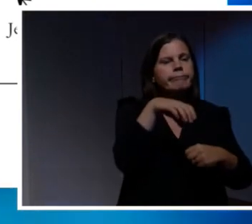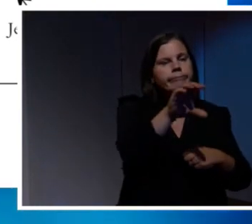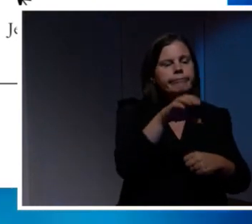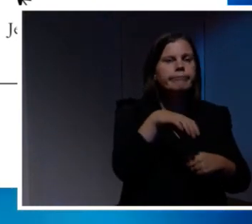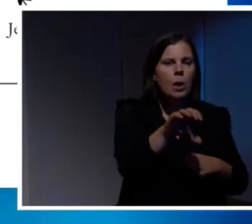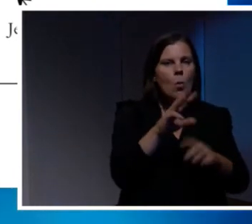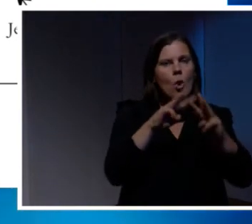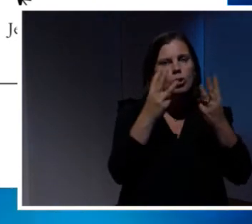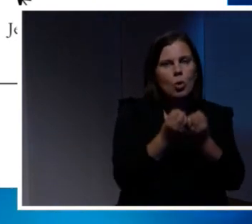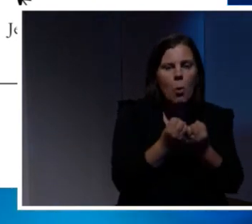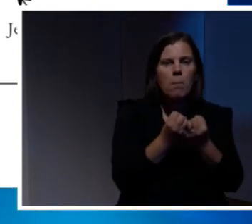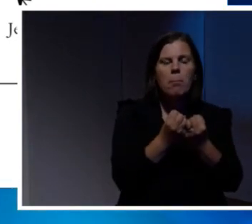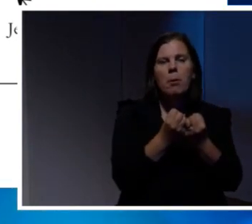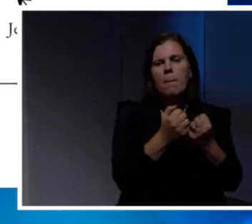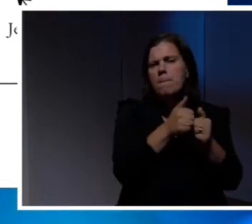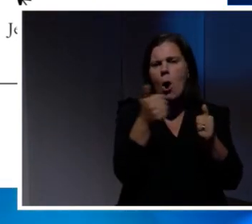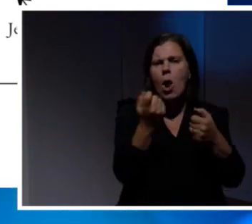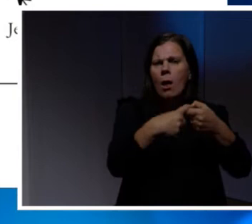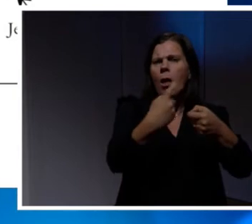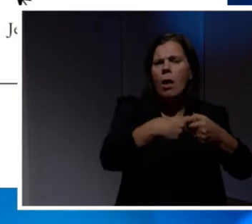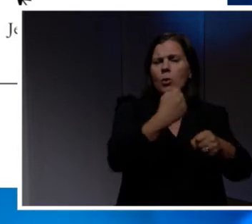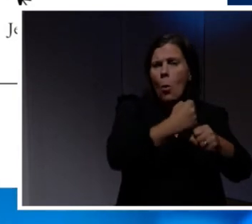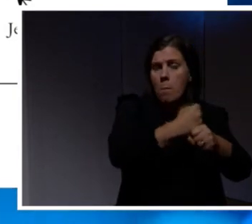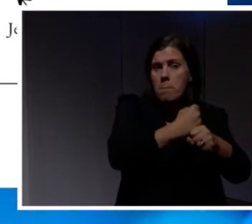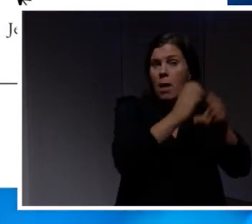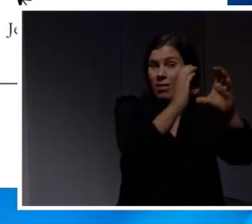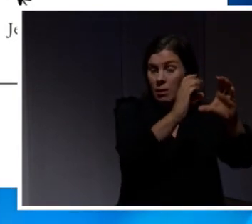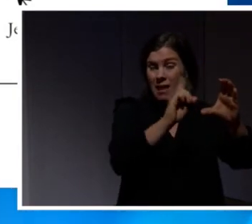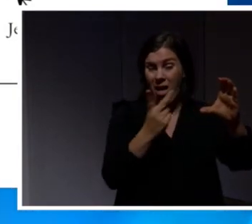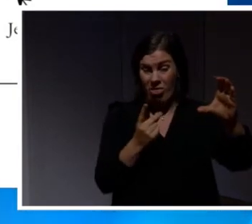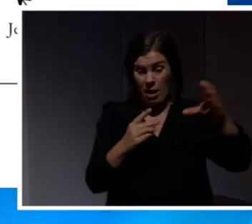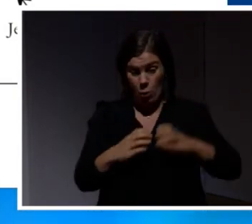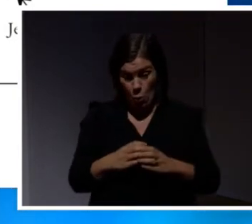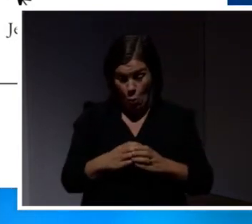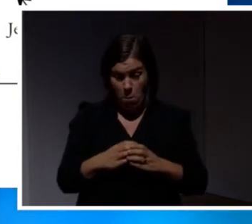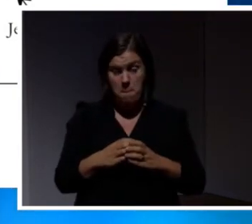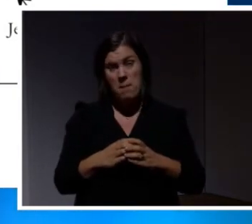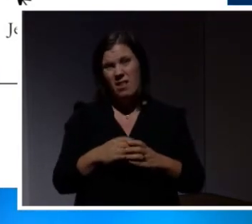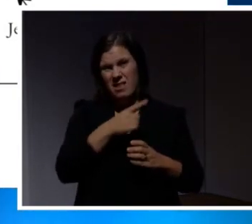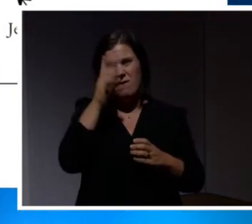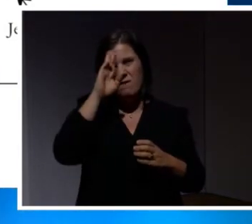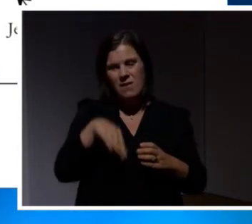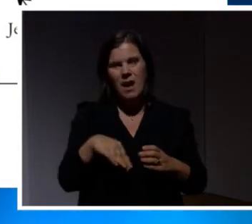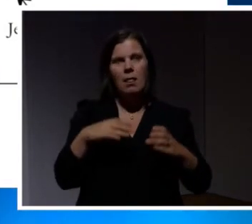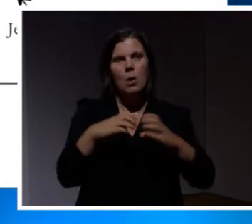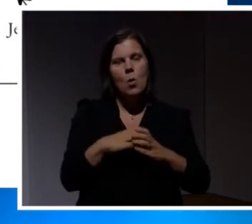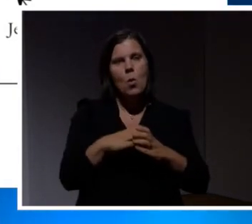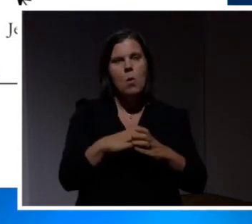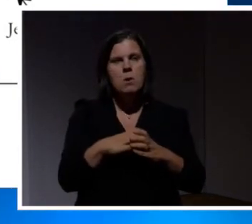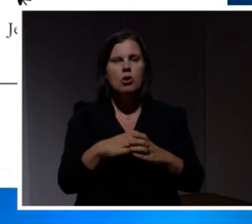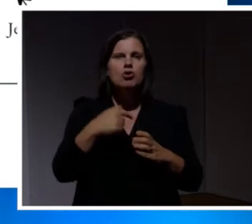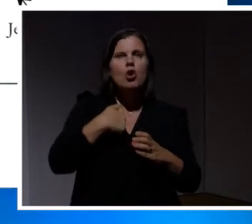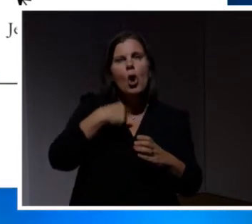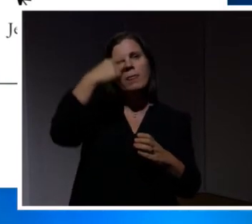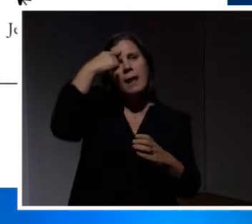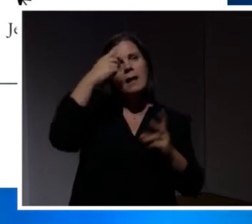workshops that they've been in, everything to do with work. Then there's another grouping. You might know them on Facebook. They're the I think